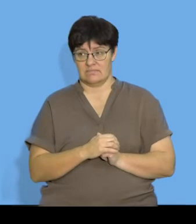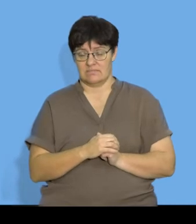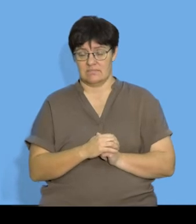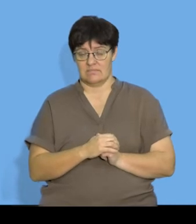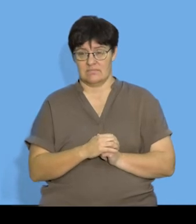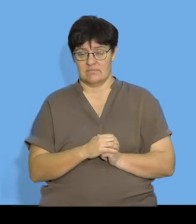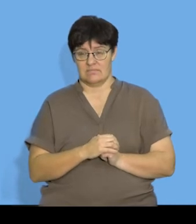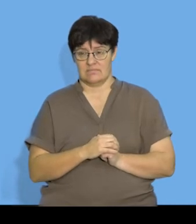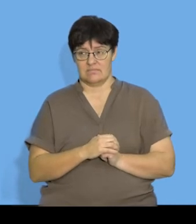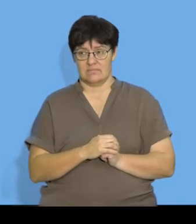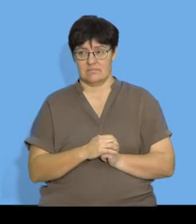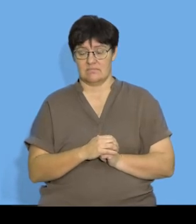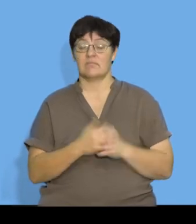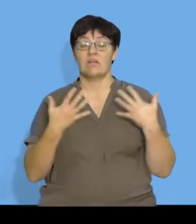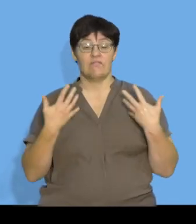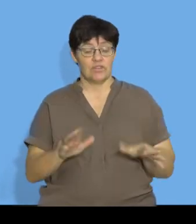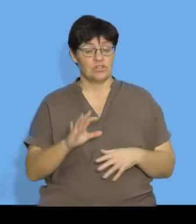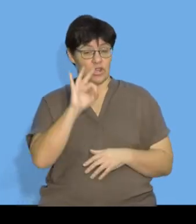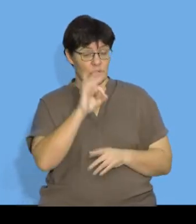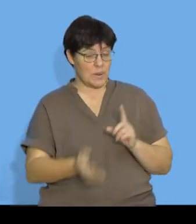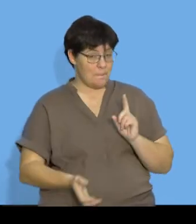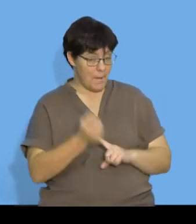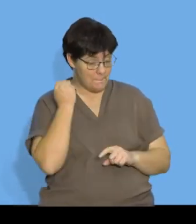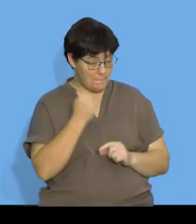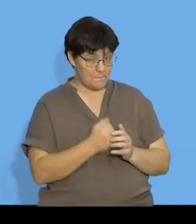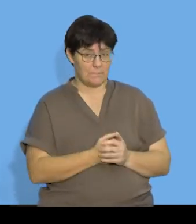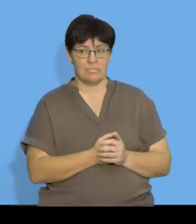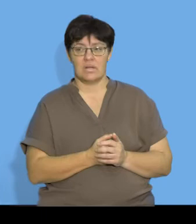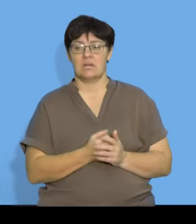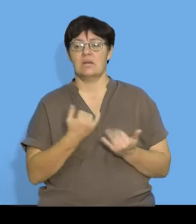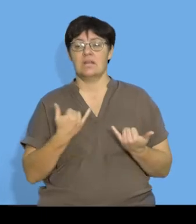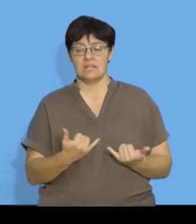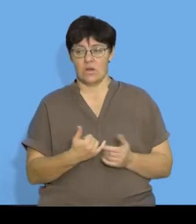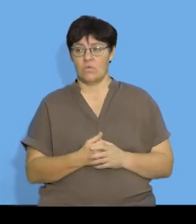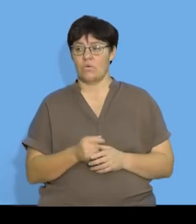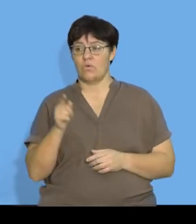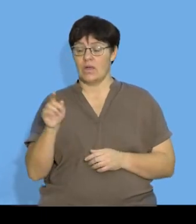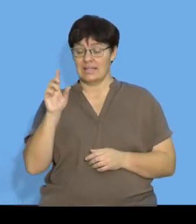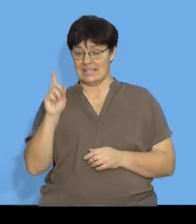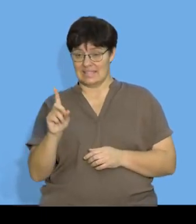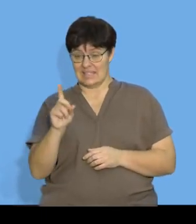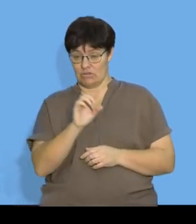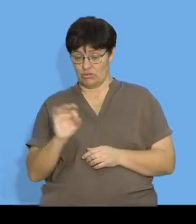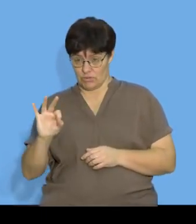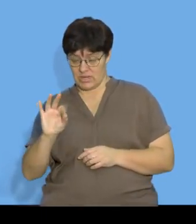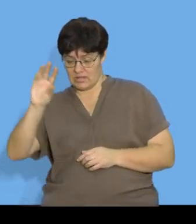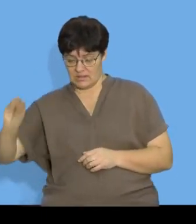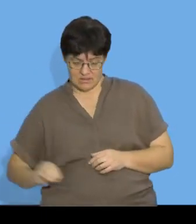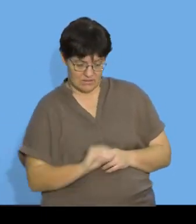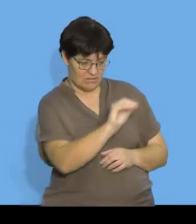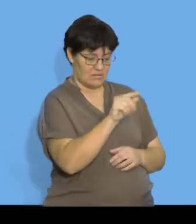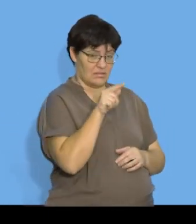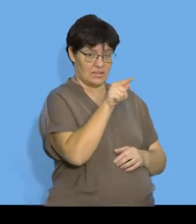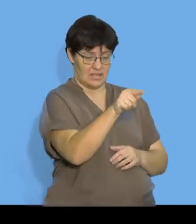now that I've found a value for D I'm going to take my D value and substitute it